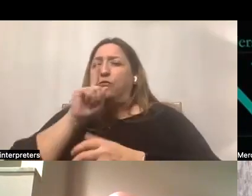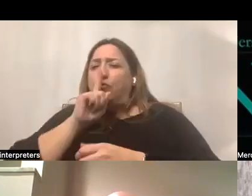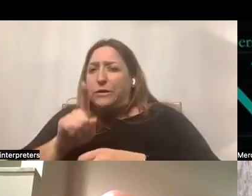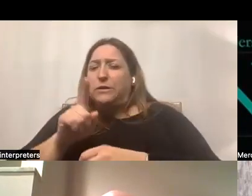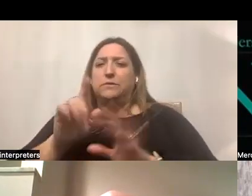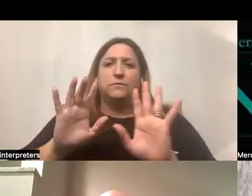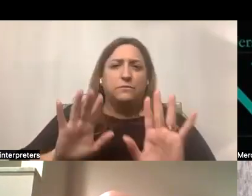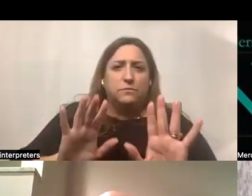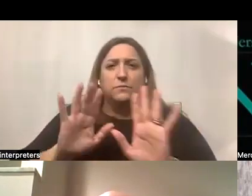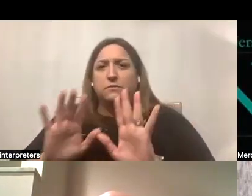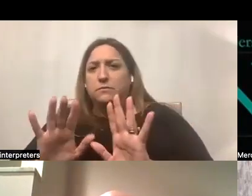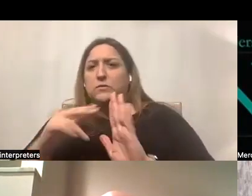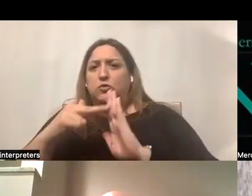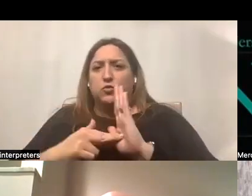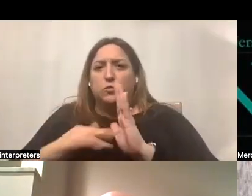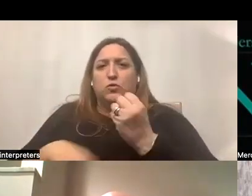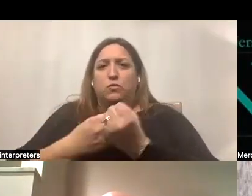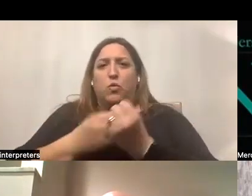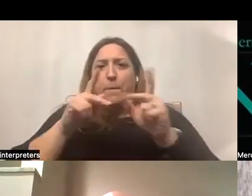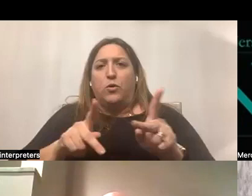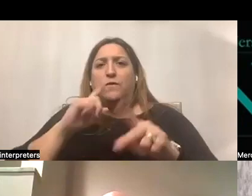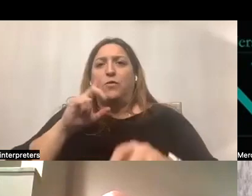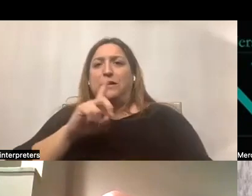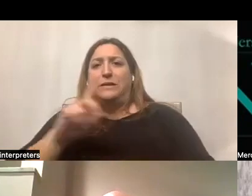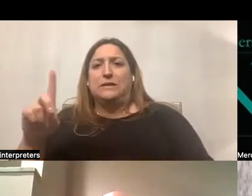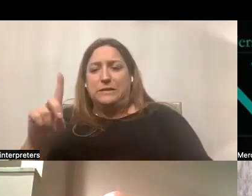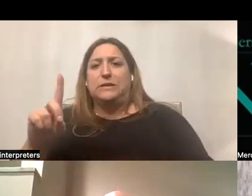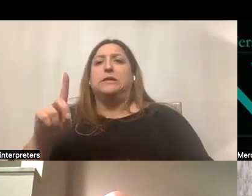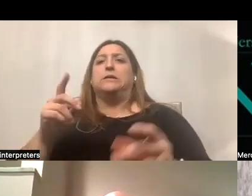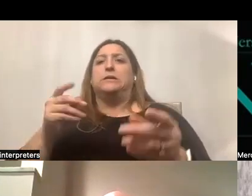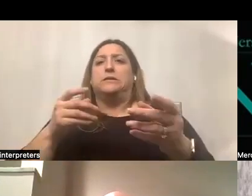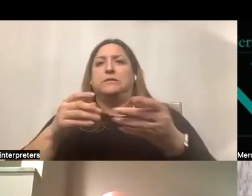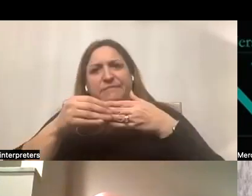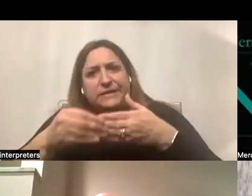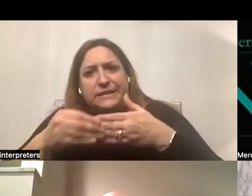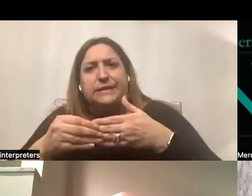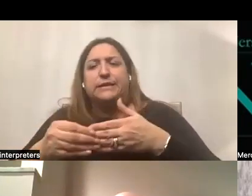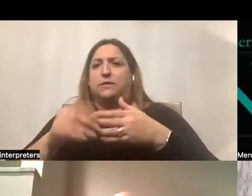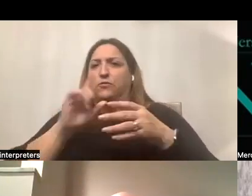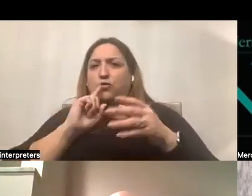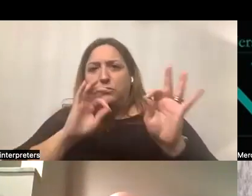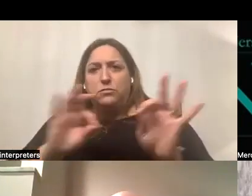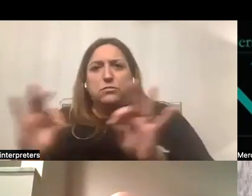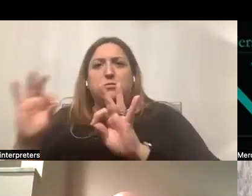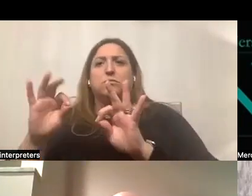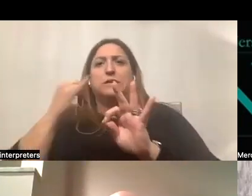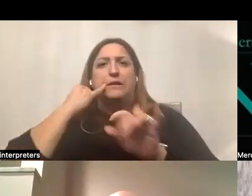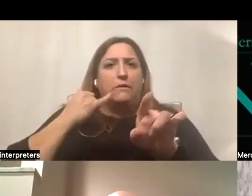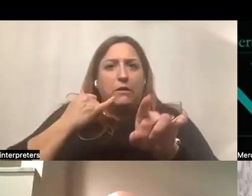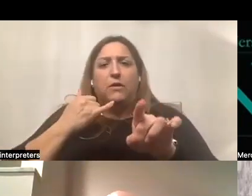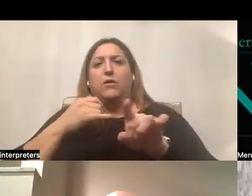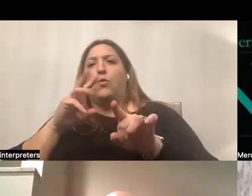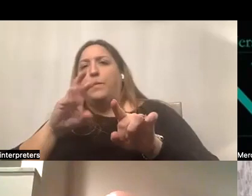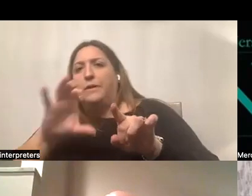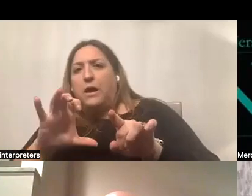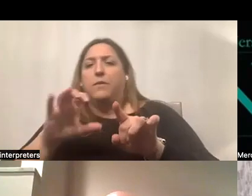that the enrollment support person for DDD is shepherding that and making sure, you know, where there might be a bump in the road with the workers comp